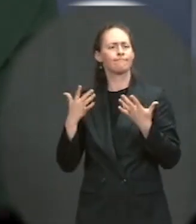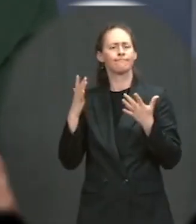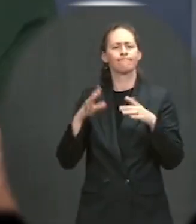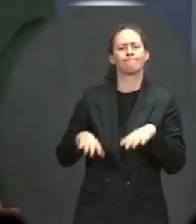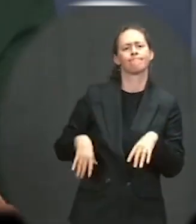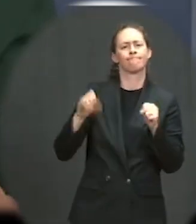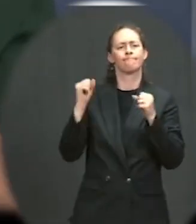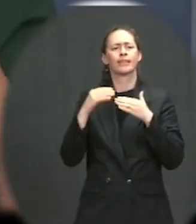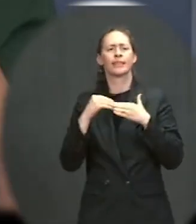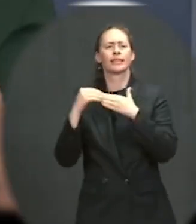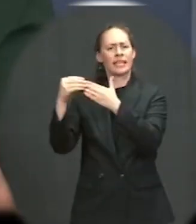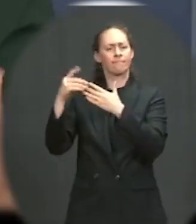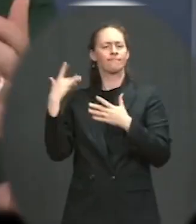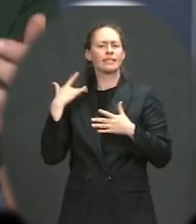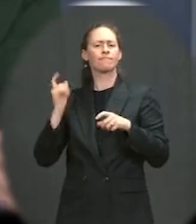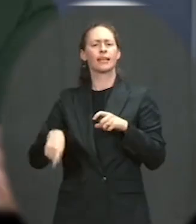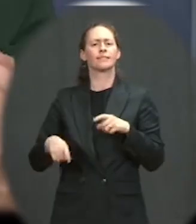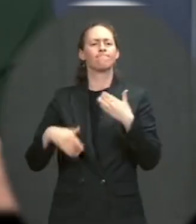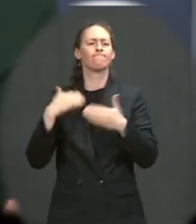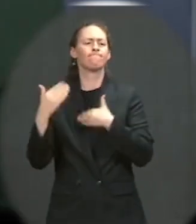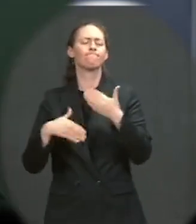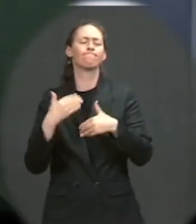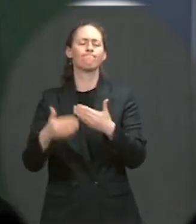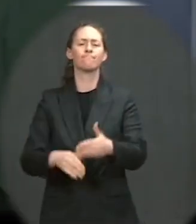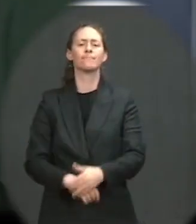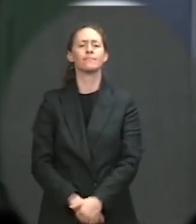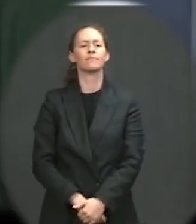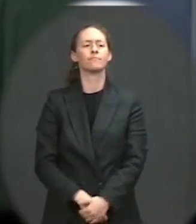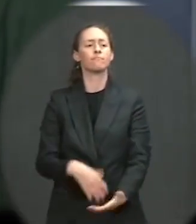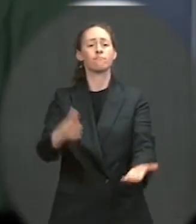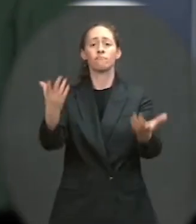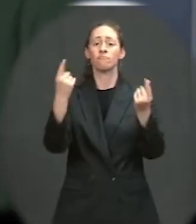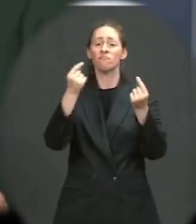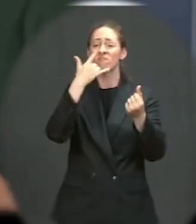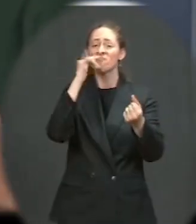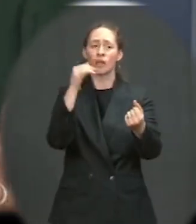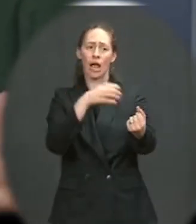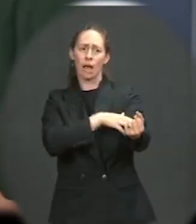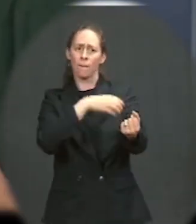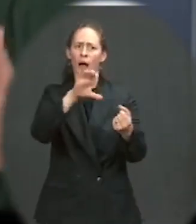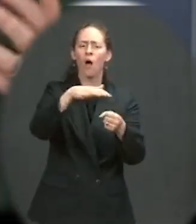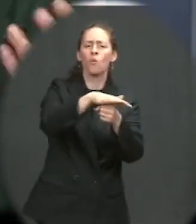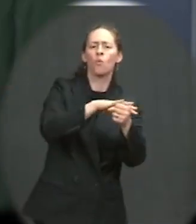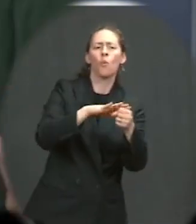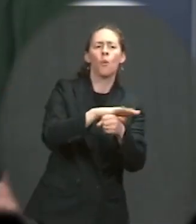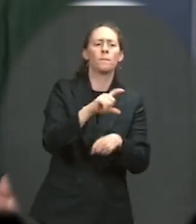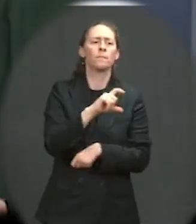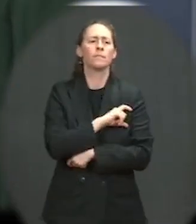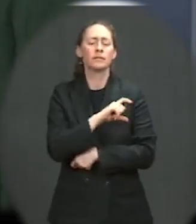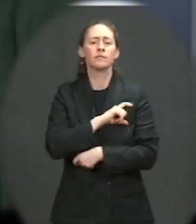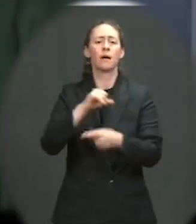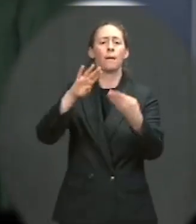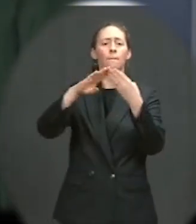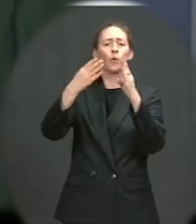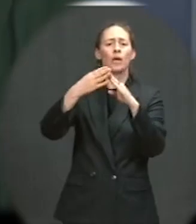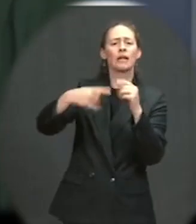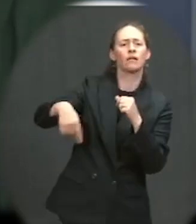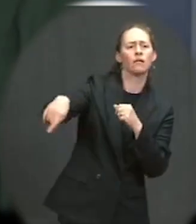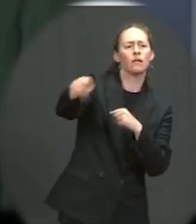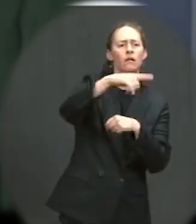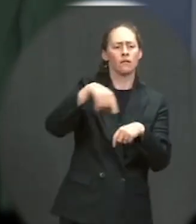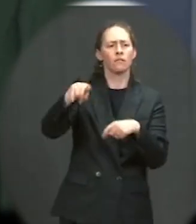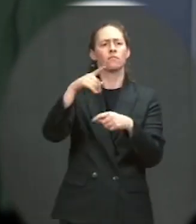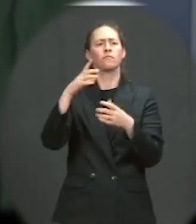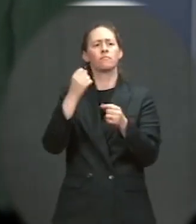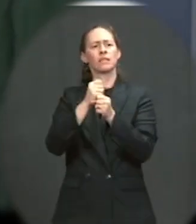And part of that is empowering local police communities and making sure that local communities have the